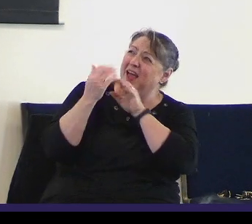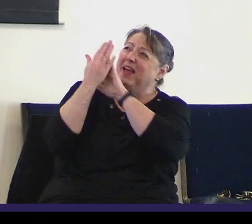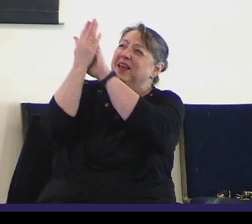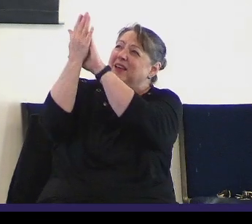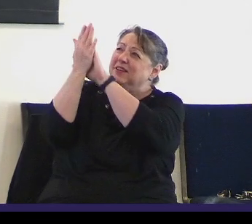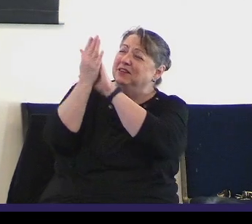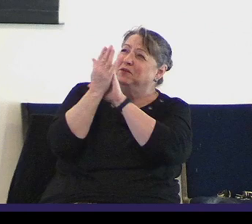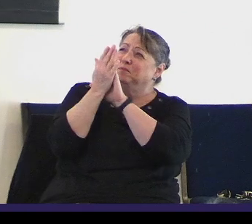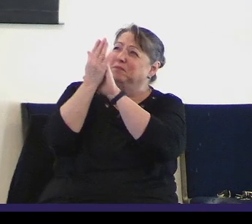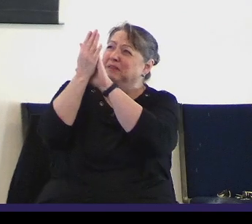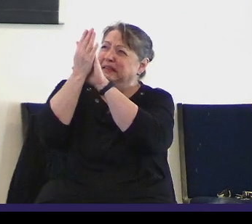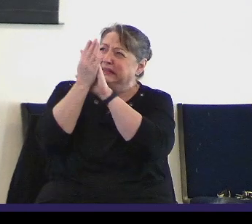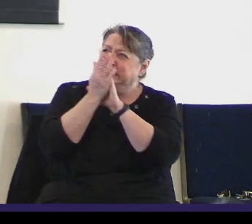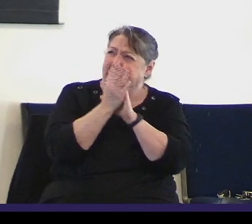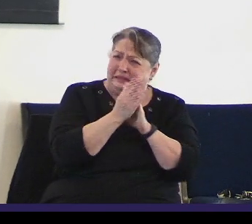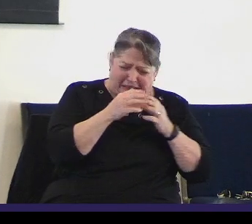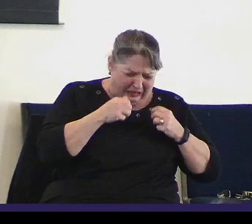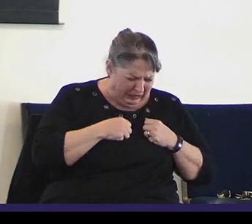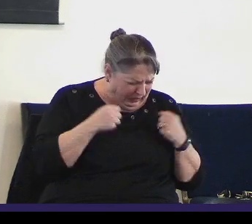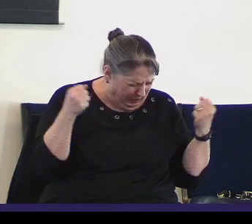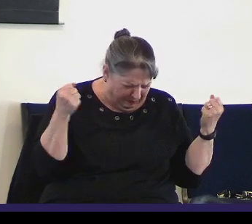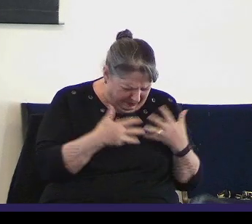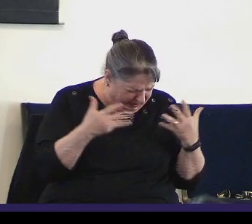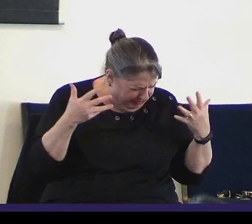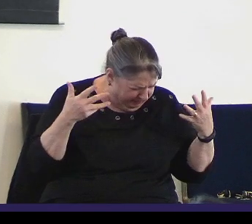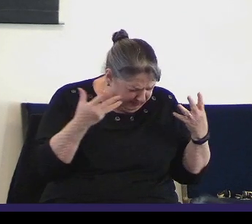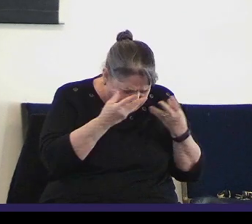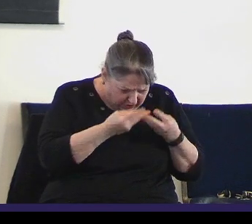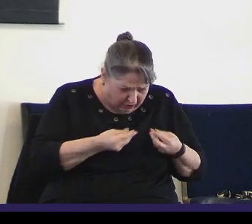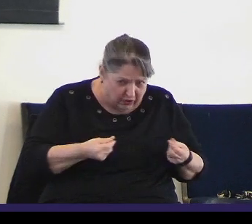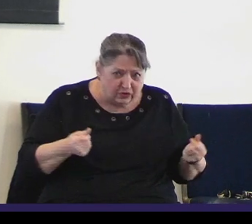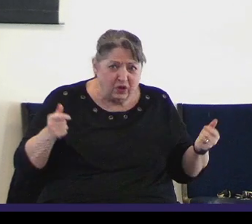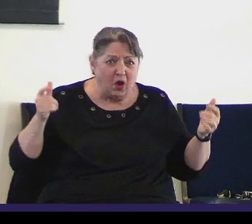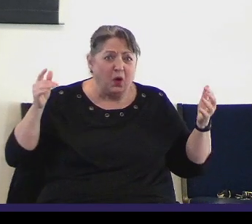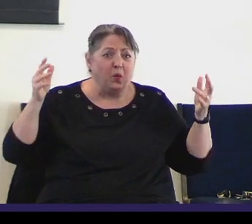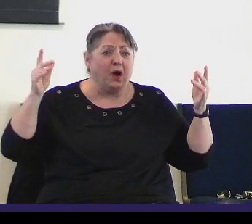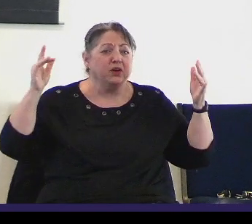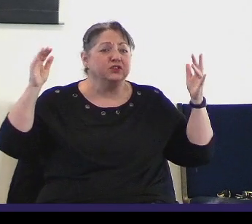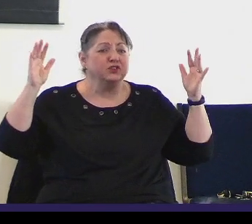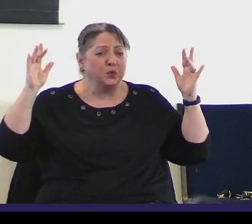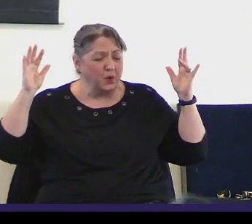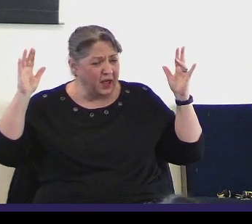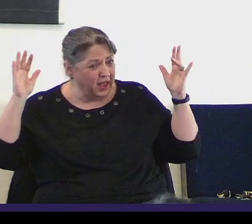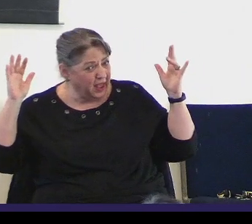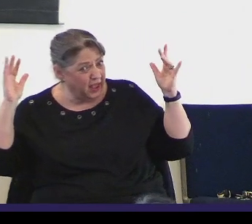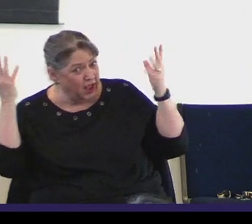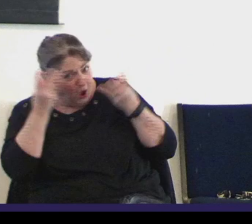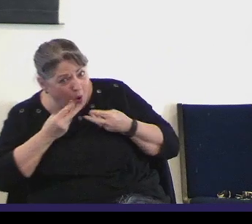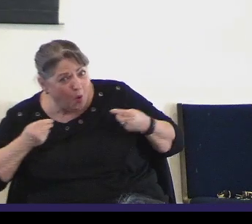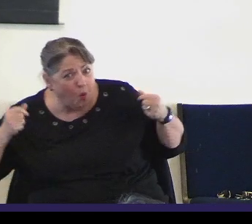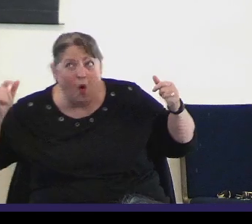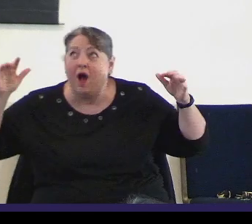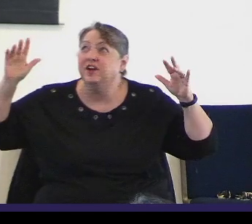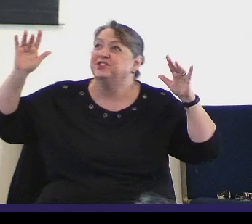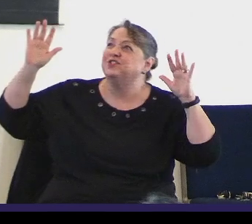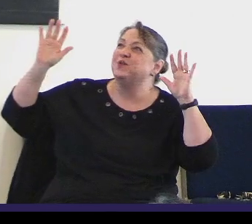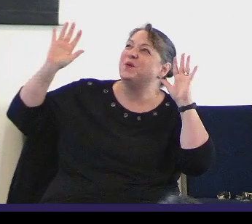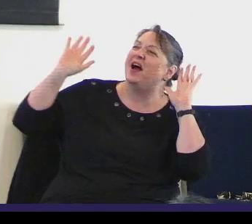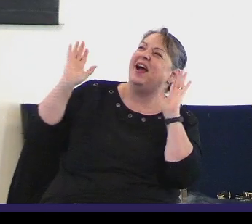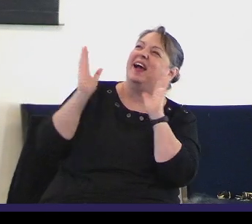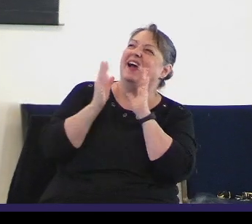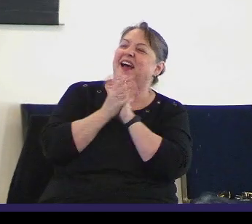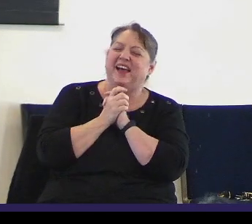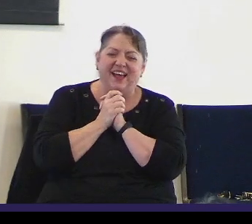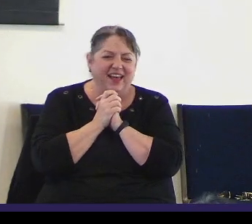In your presence, all our fears are washed away. Wash